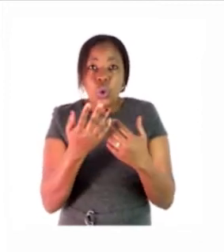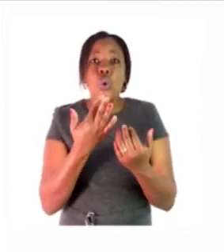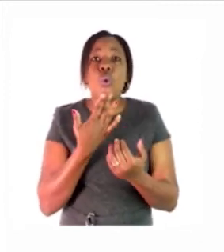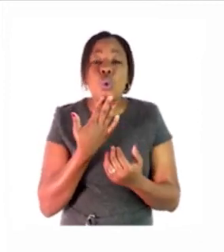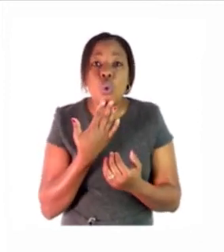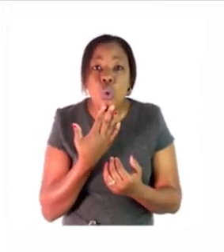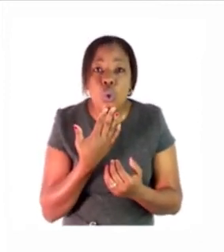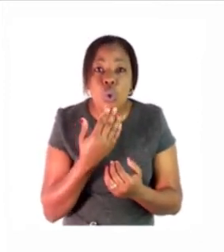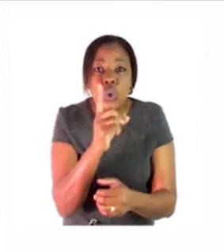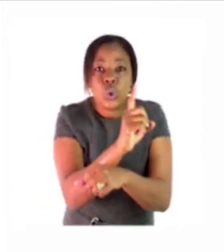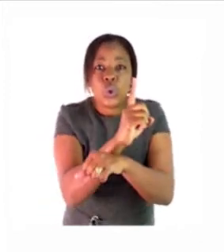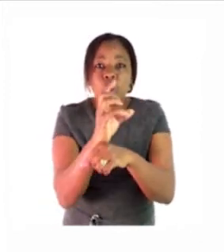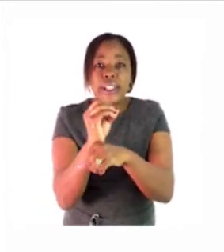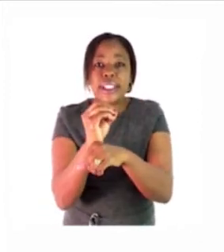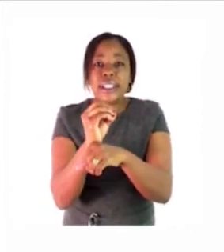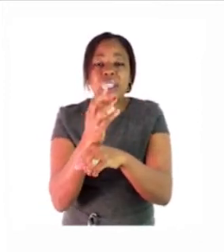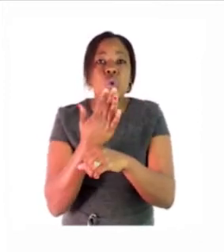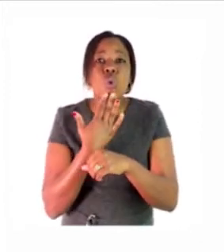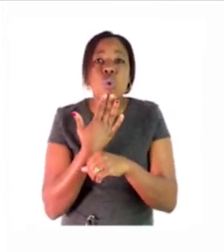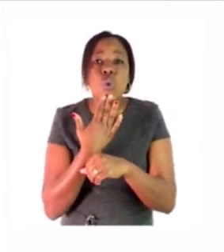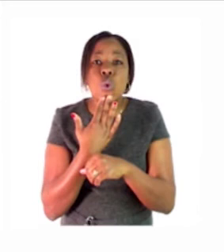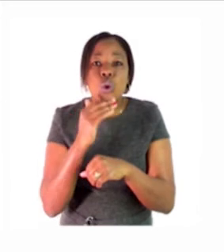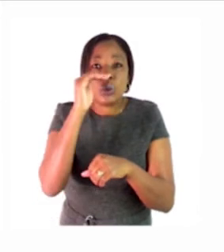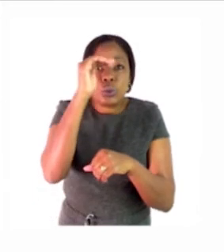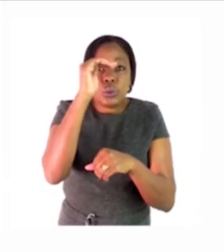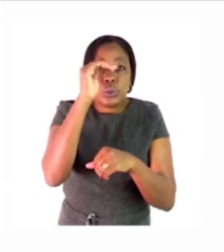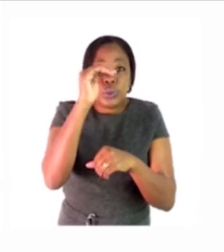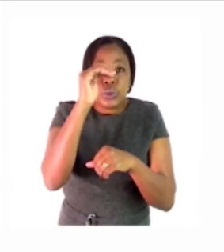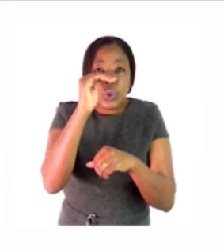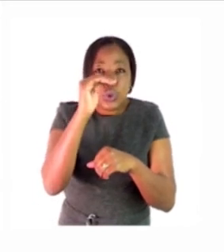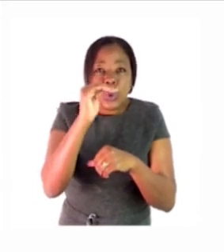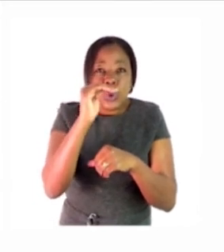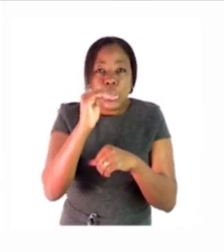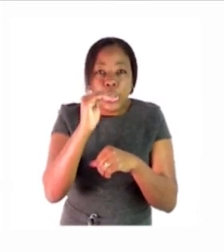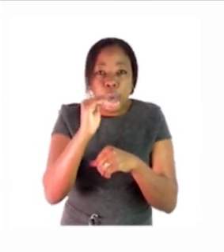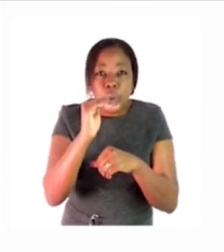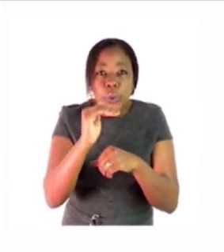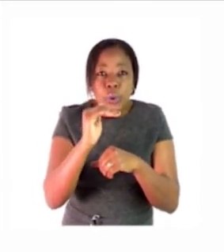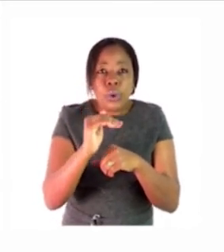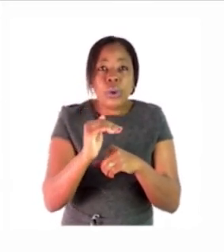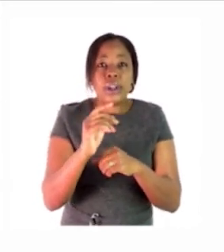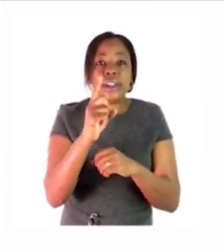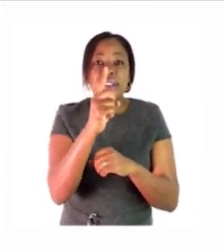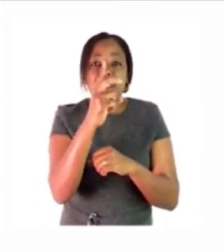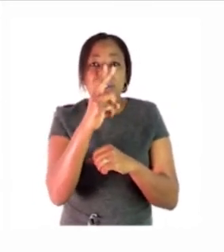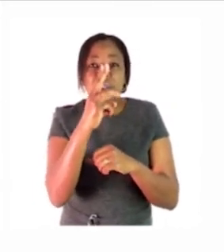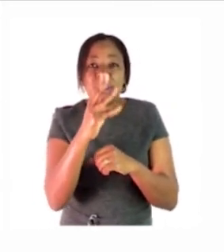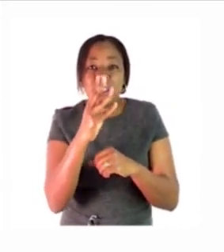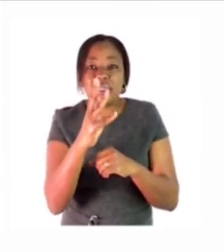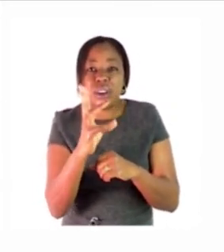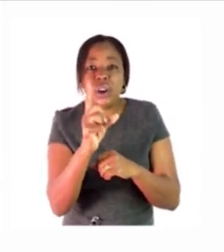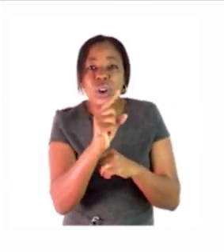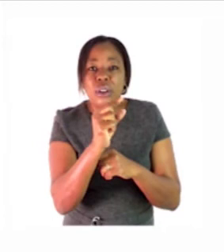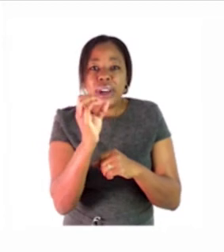see who comes number 10 so rachel will be the first one mark two three liz ryan